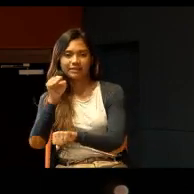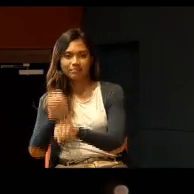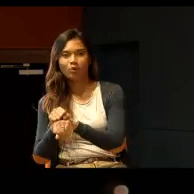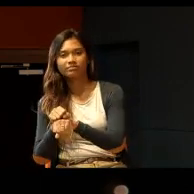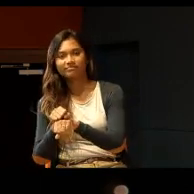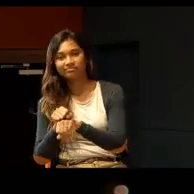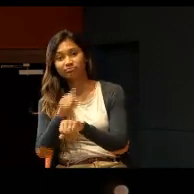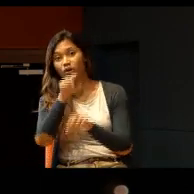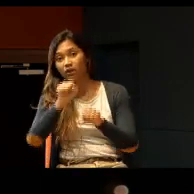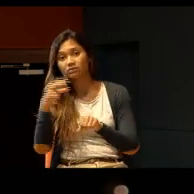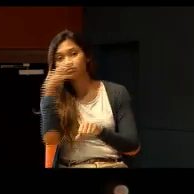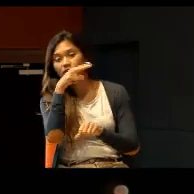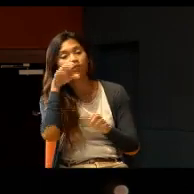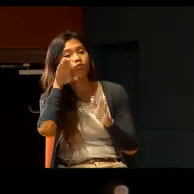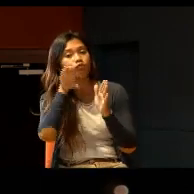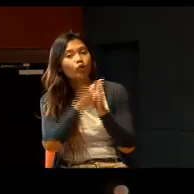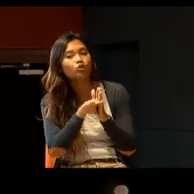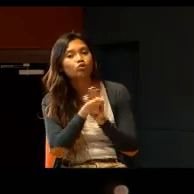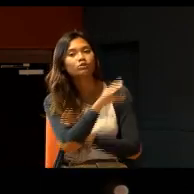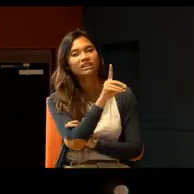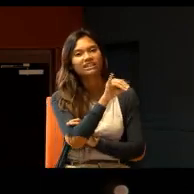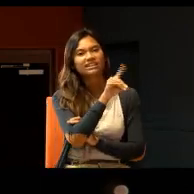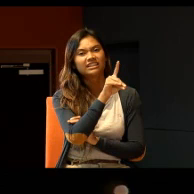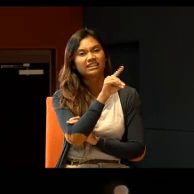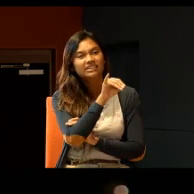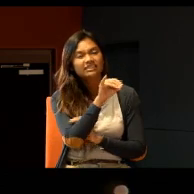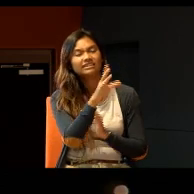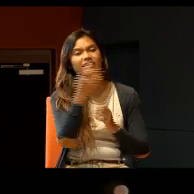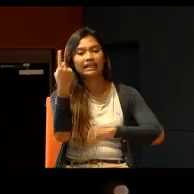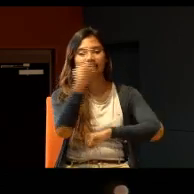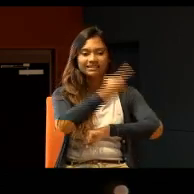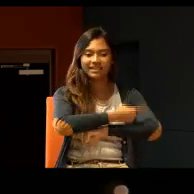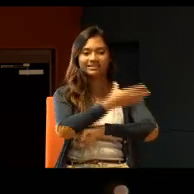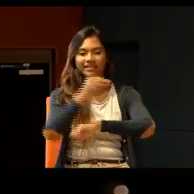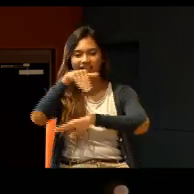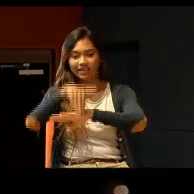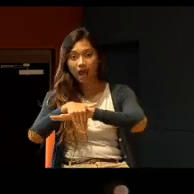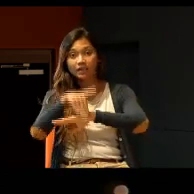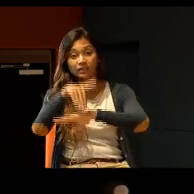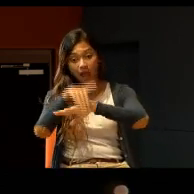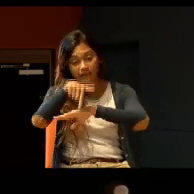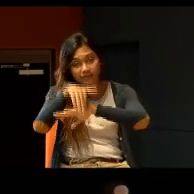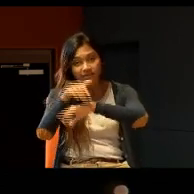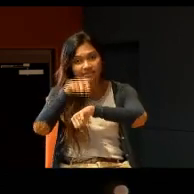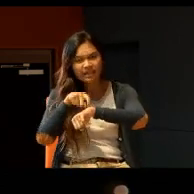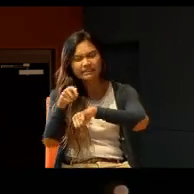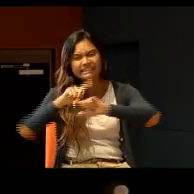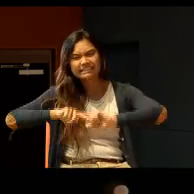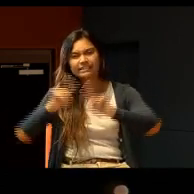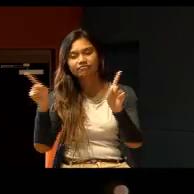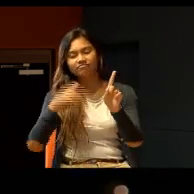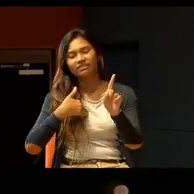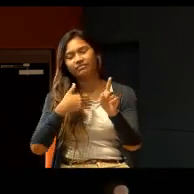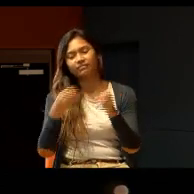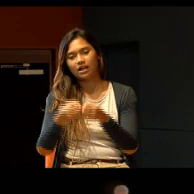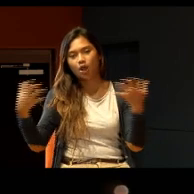see from the photos, Delhi days and nights, the nights were very different, when you have a lot of backouts